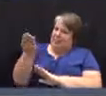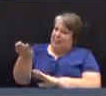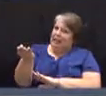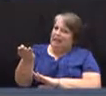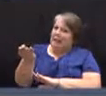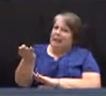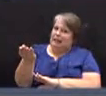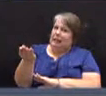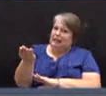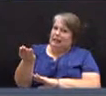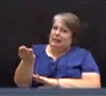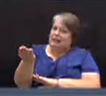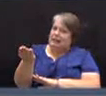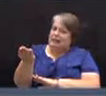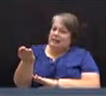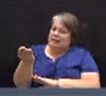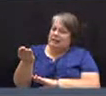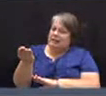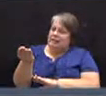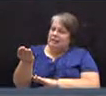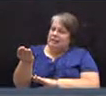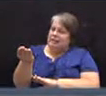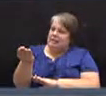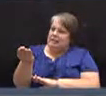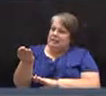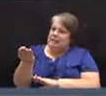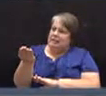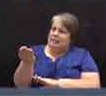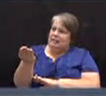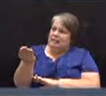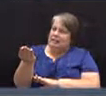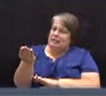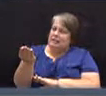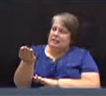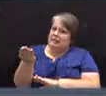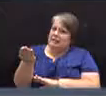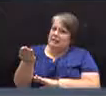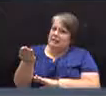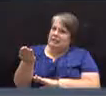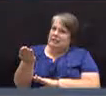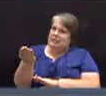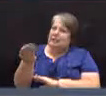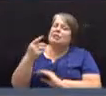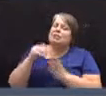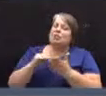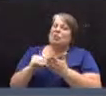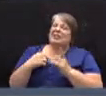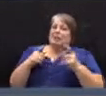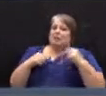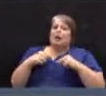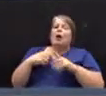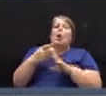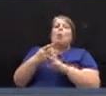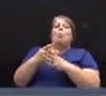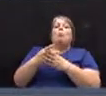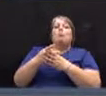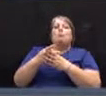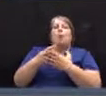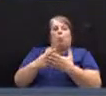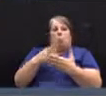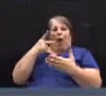without prior consideration